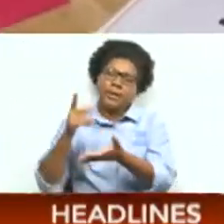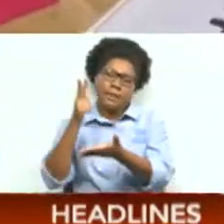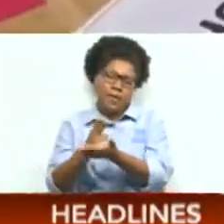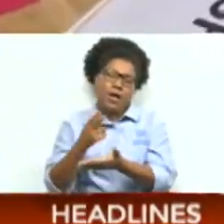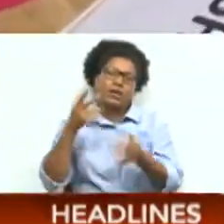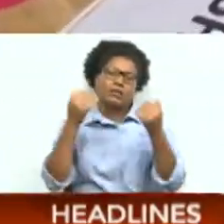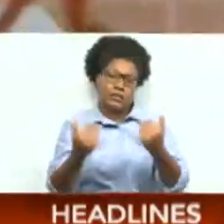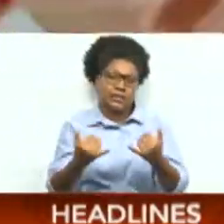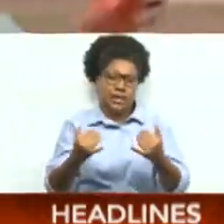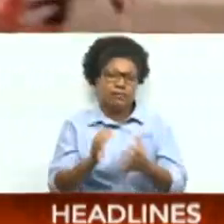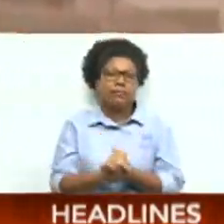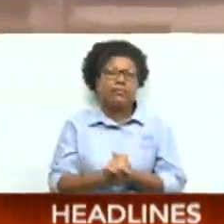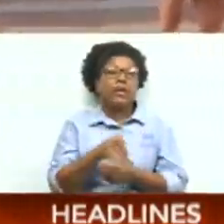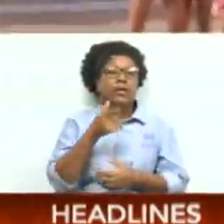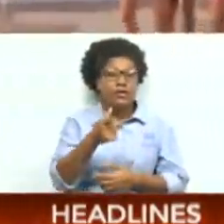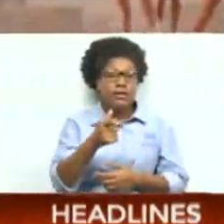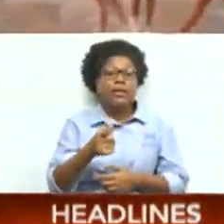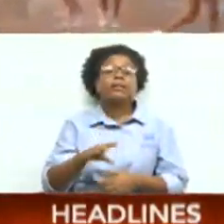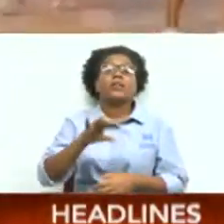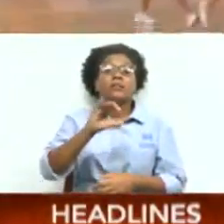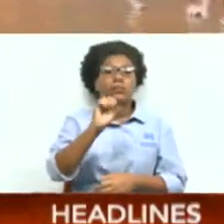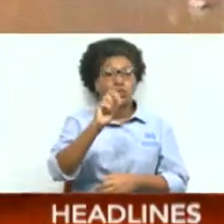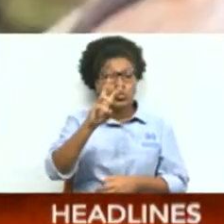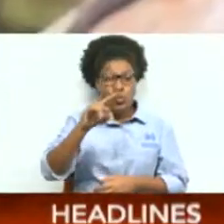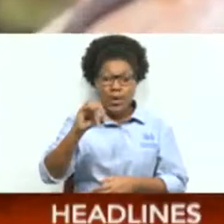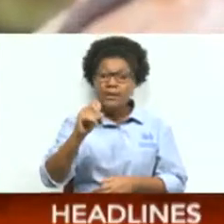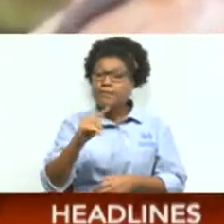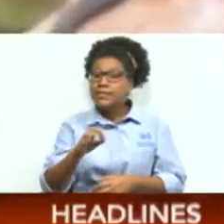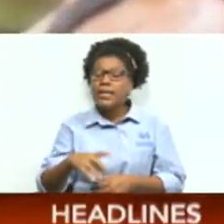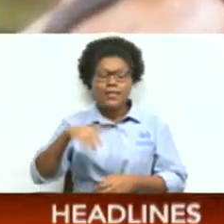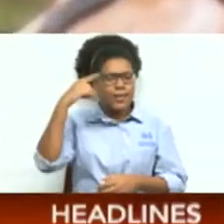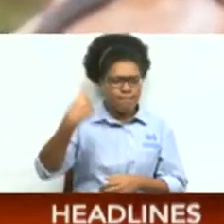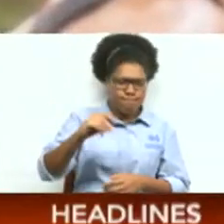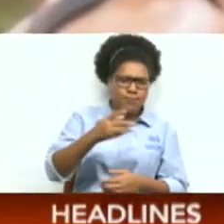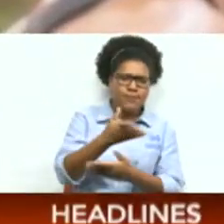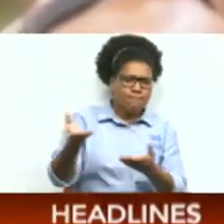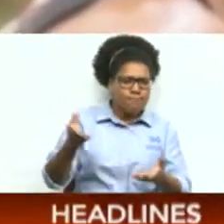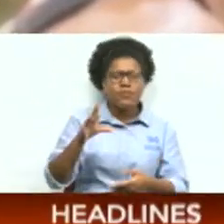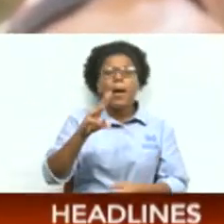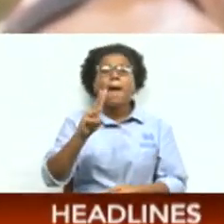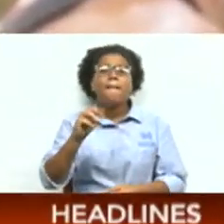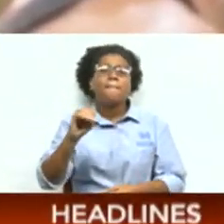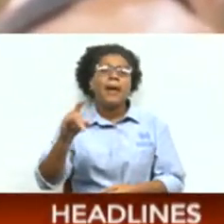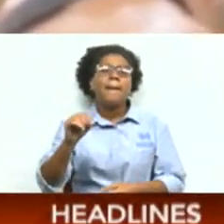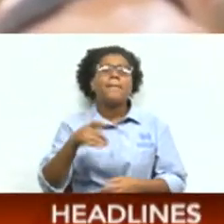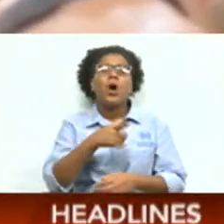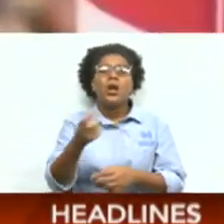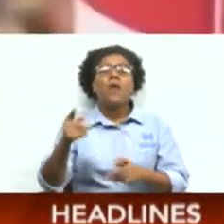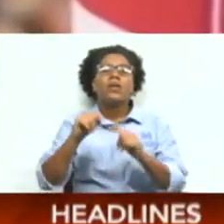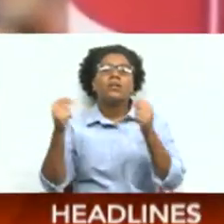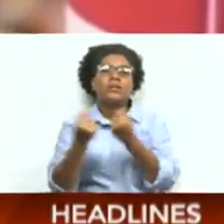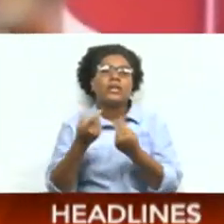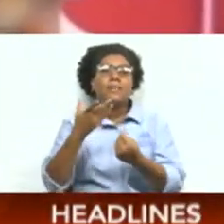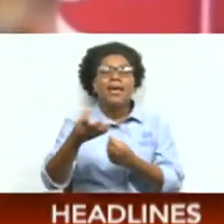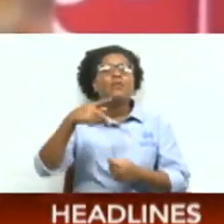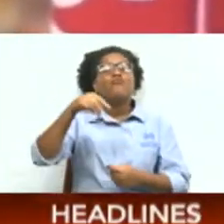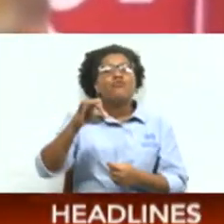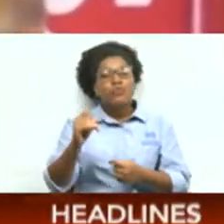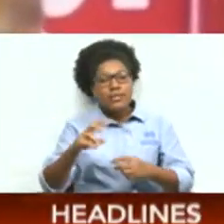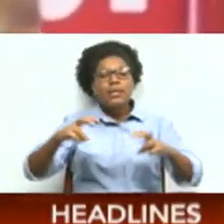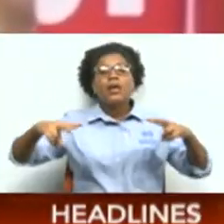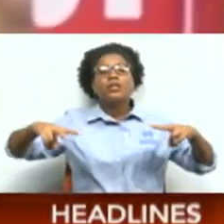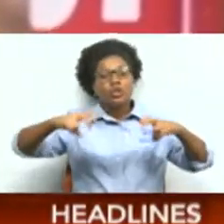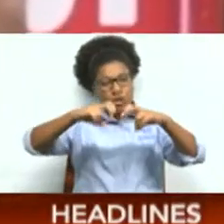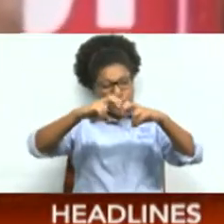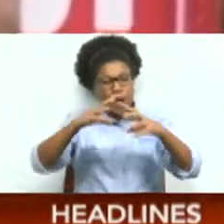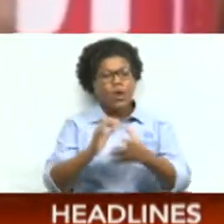Wallace-Joseph and the Swifts edged out Melbourne Vixens 45-44 in the Super Netball's preseason tournament. With a win, the